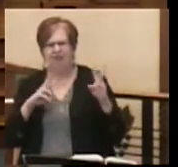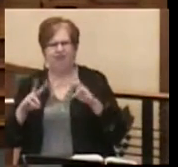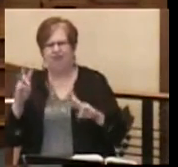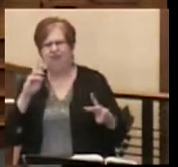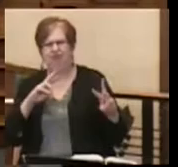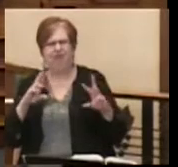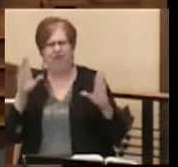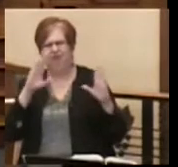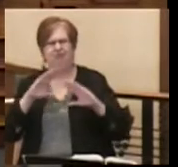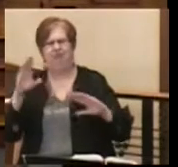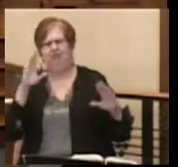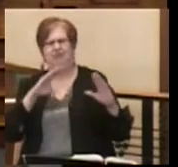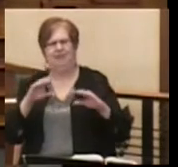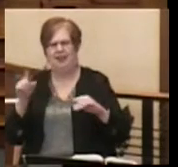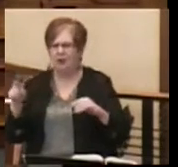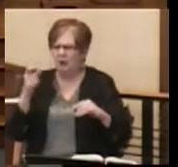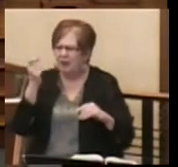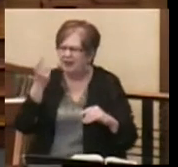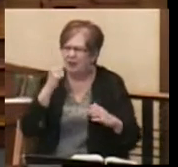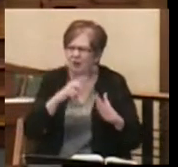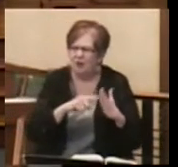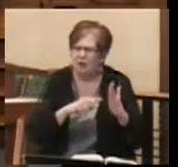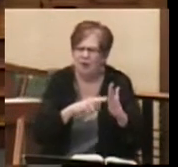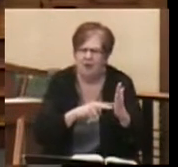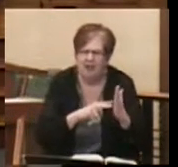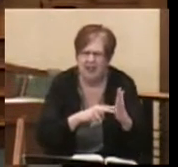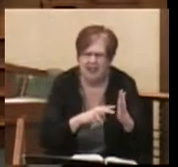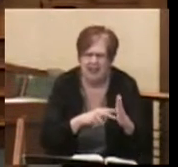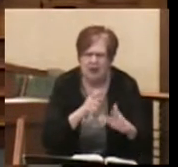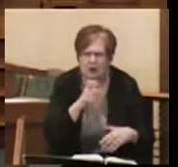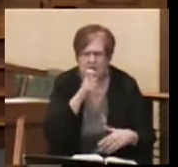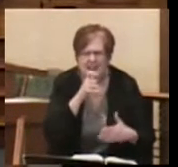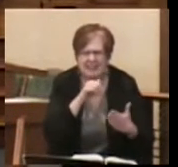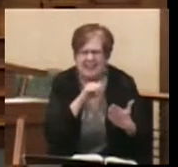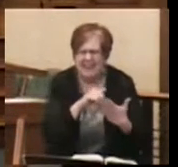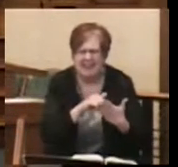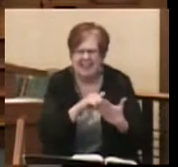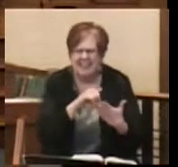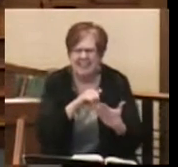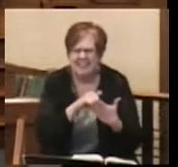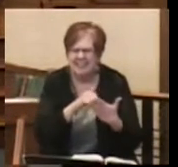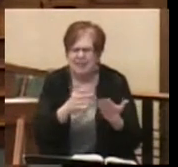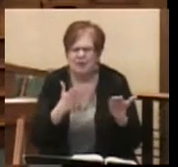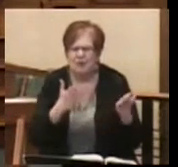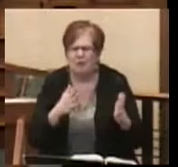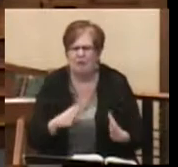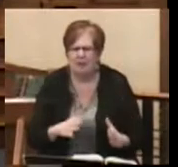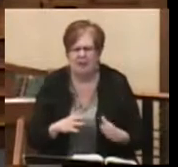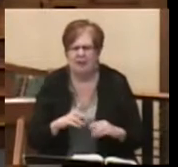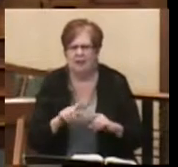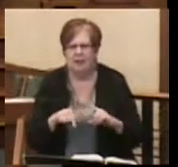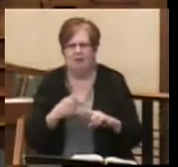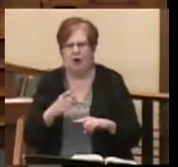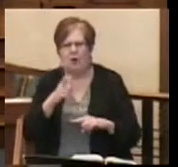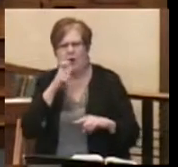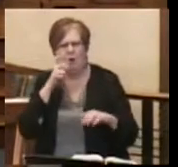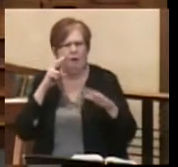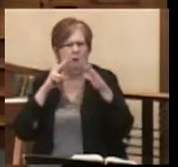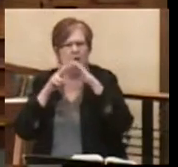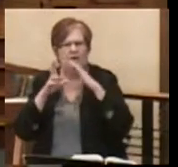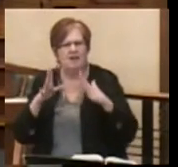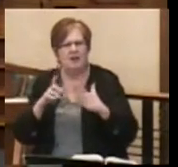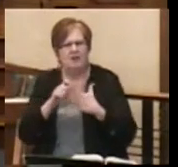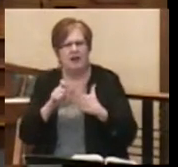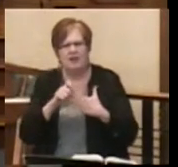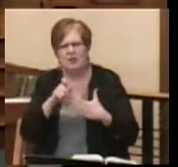know what you're reading? He says, No, I don't. Who is this servant about whom the prophet writes?